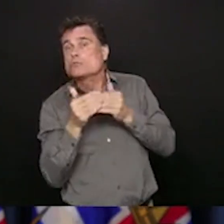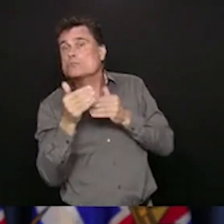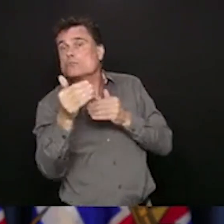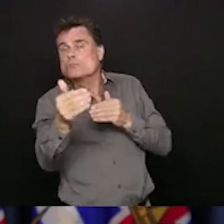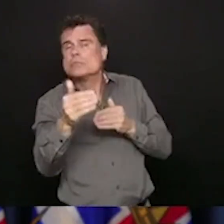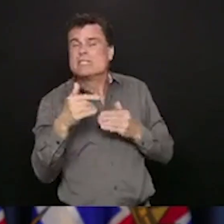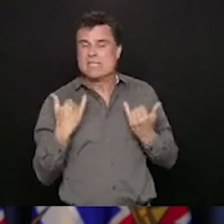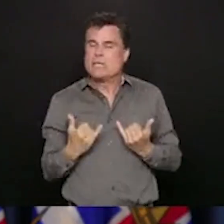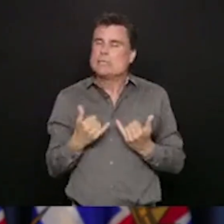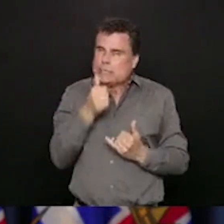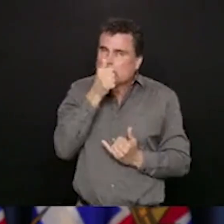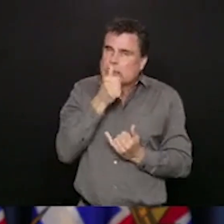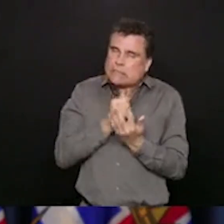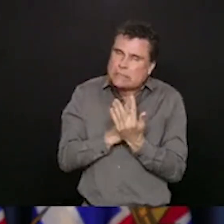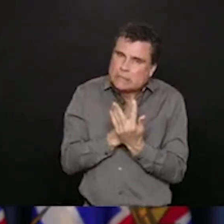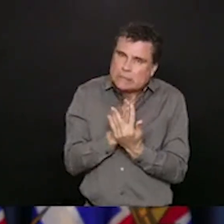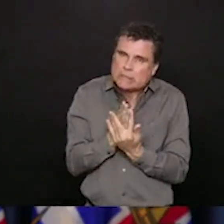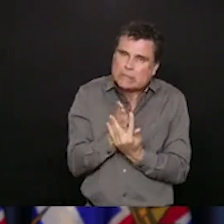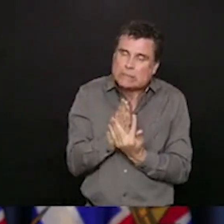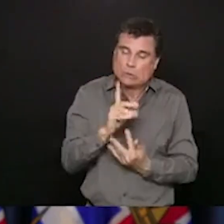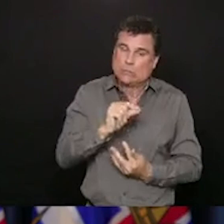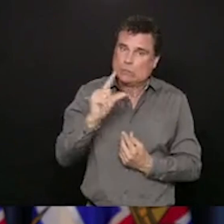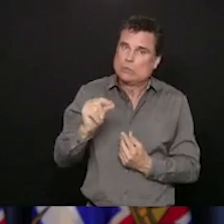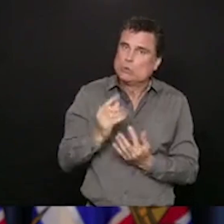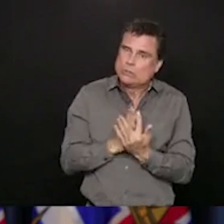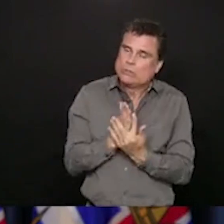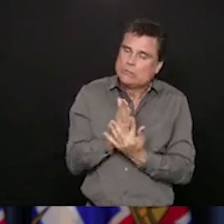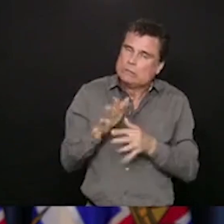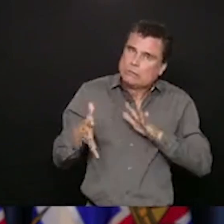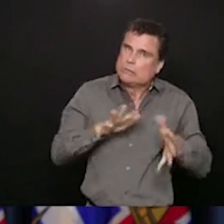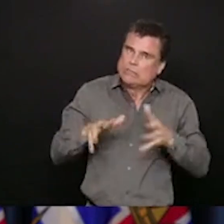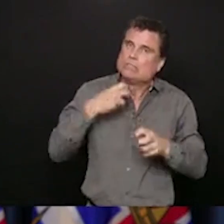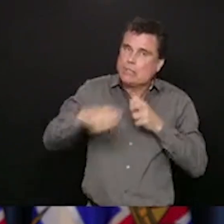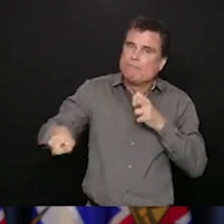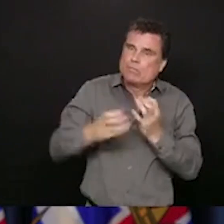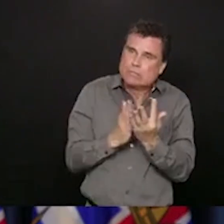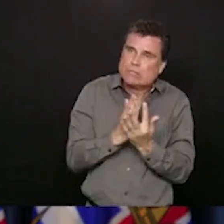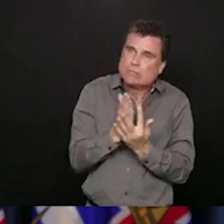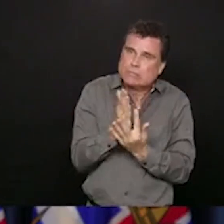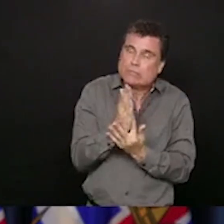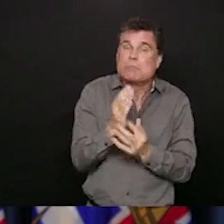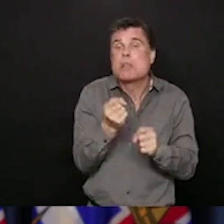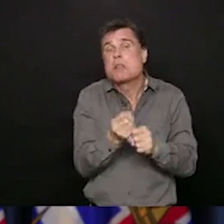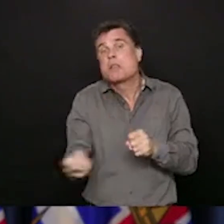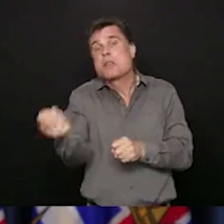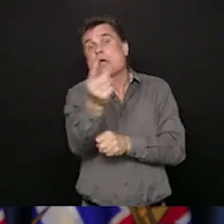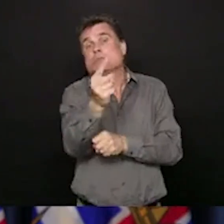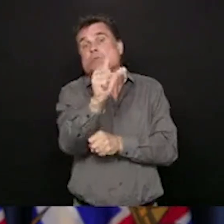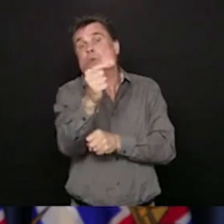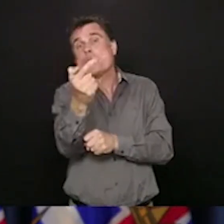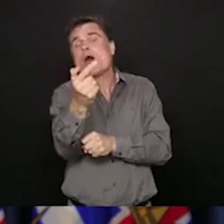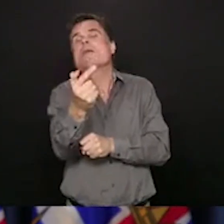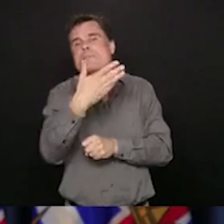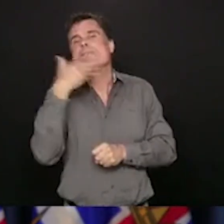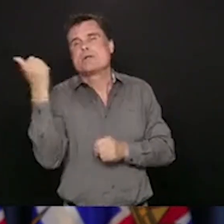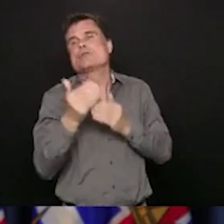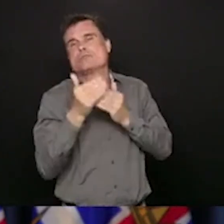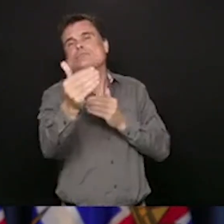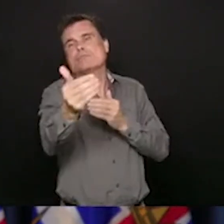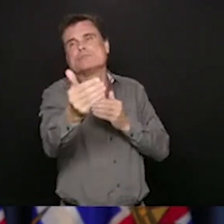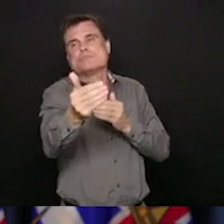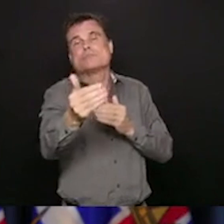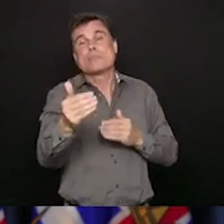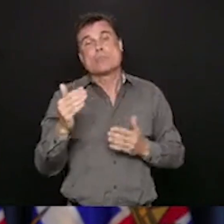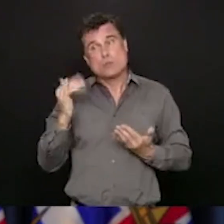that's why we're joining with the federal government, putting in place programs to help people get through this difficult period with significant stimulus,